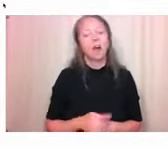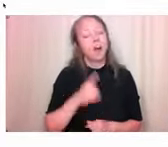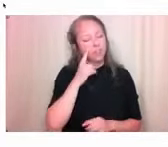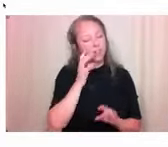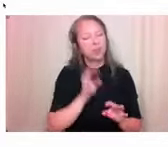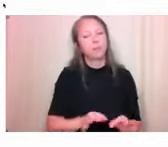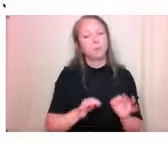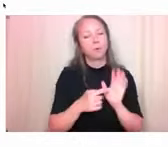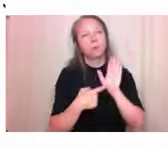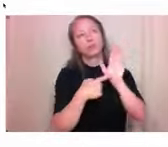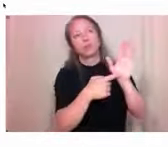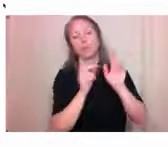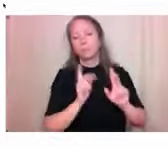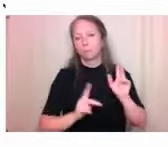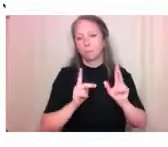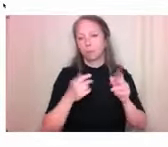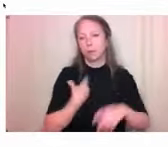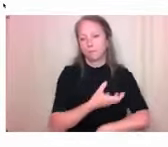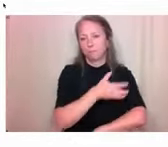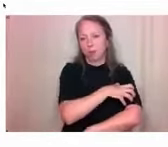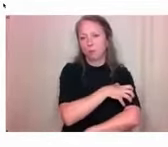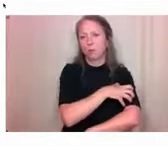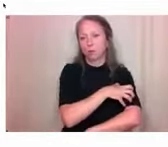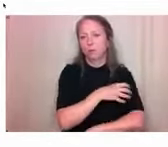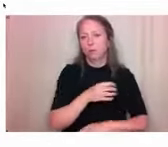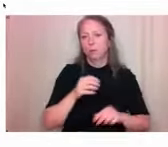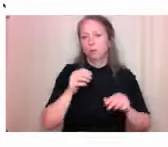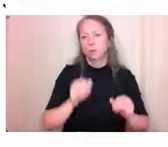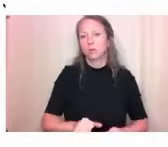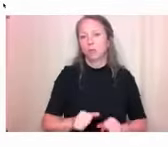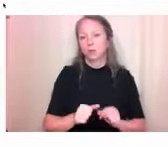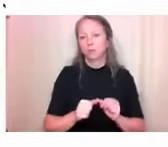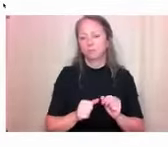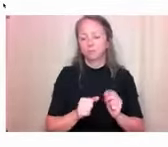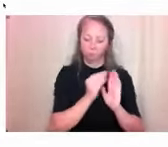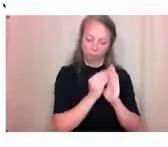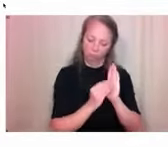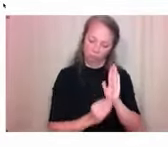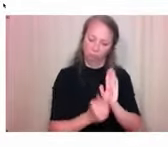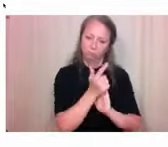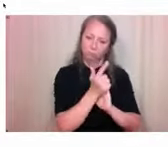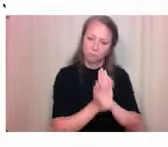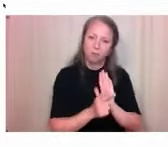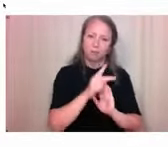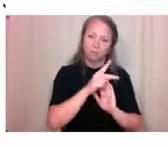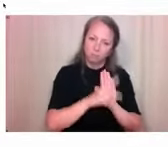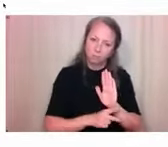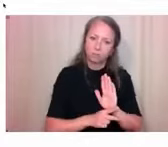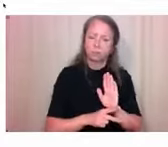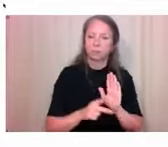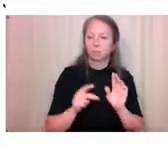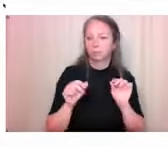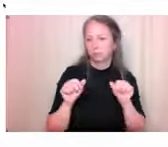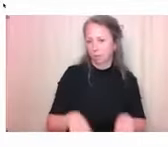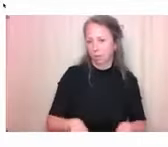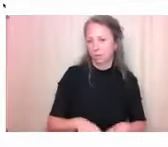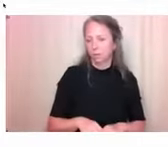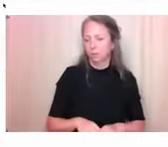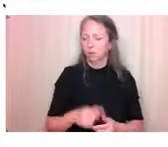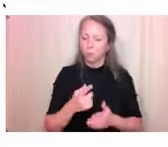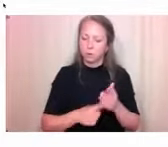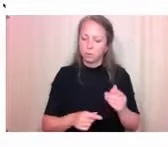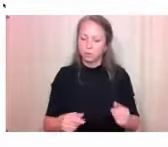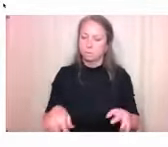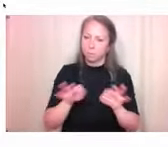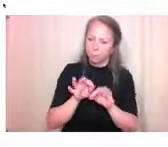um, about, you know, what, what we need to push for in our communities. And, uh, there's a lot of